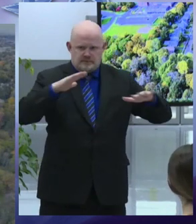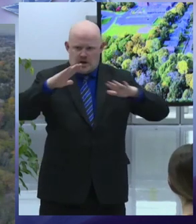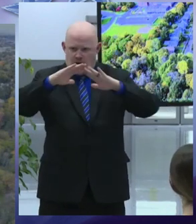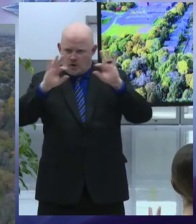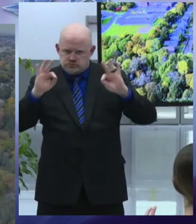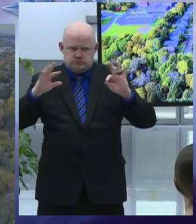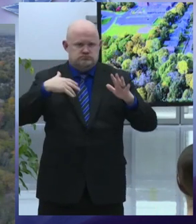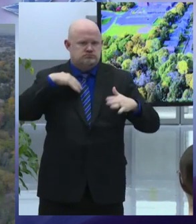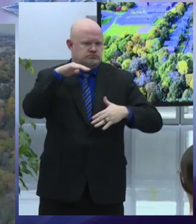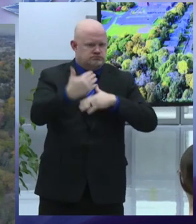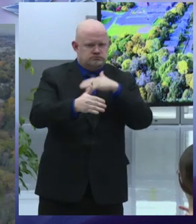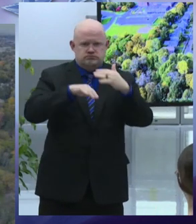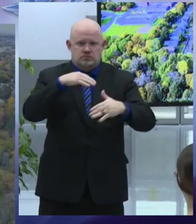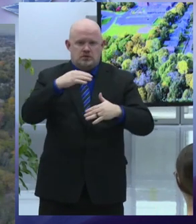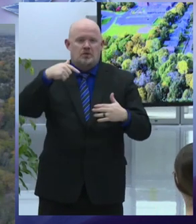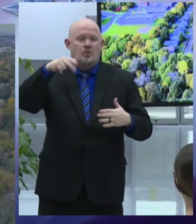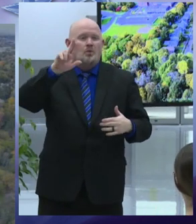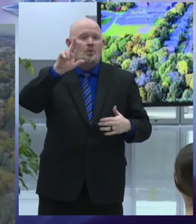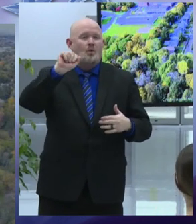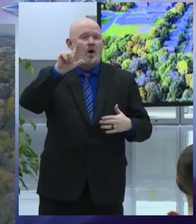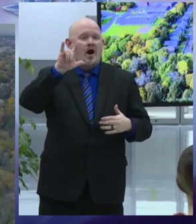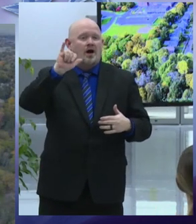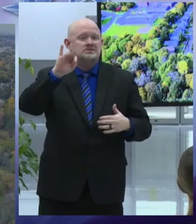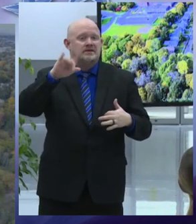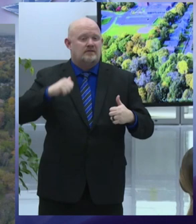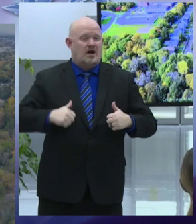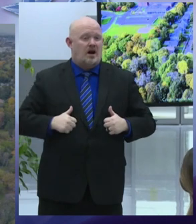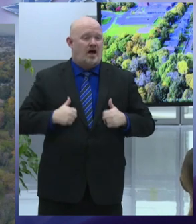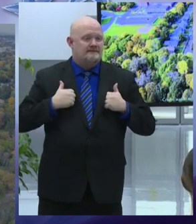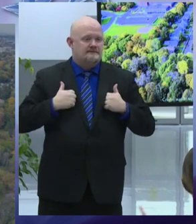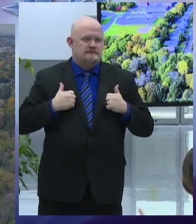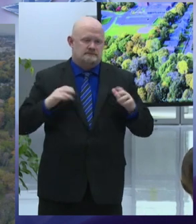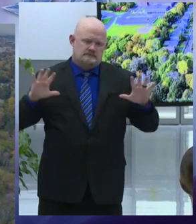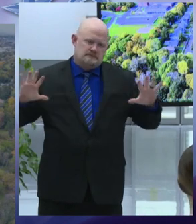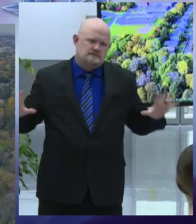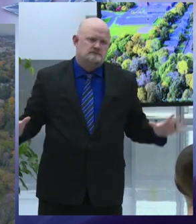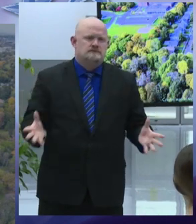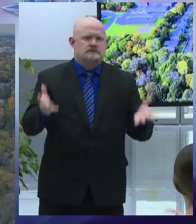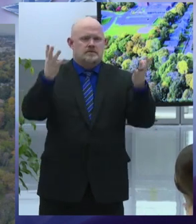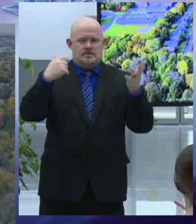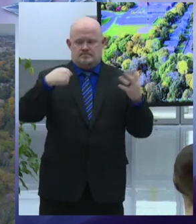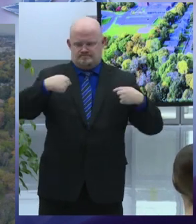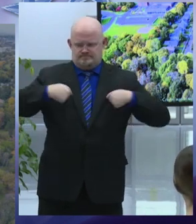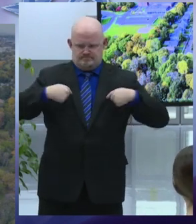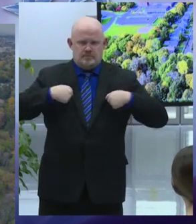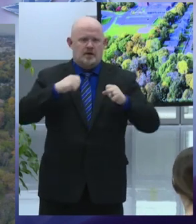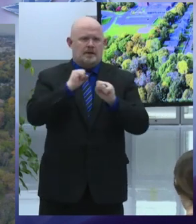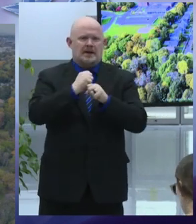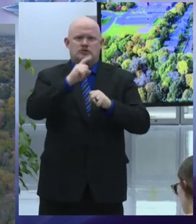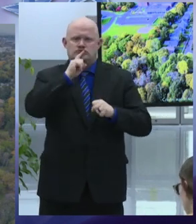citywide group of volunteers always make sure my team and i have our ear to the ground across the city thank you all